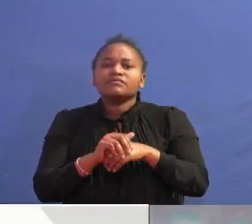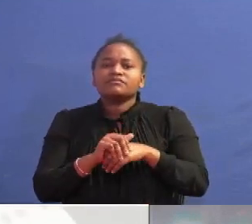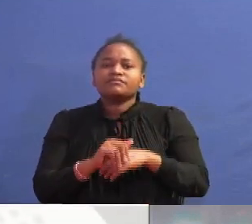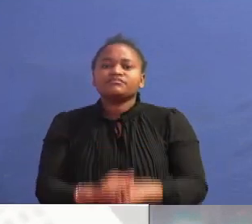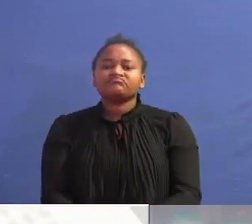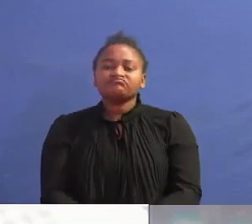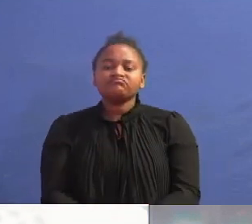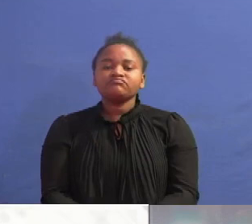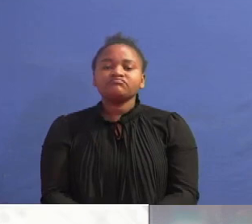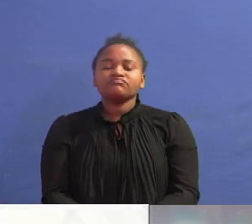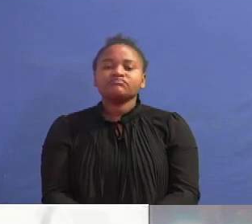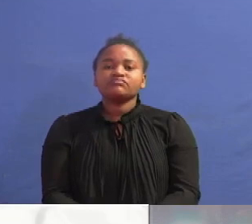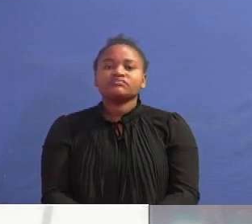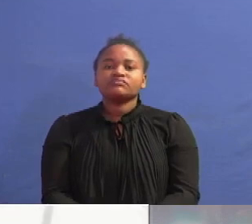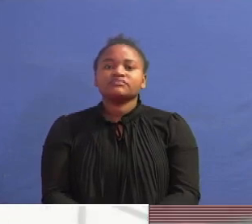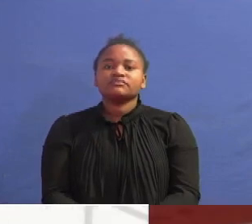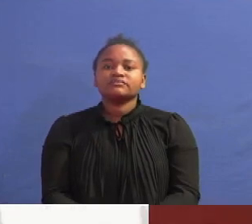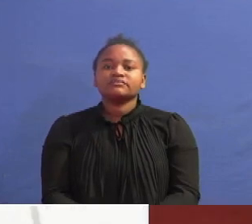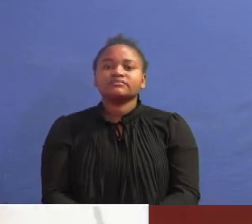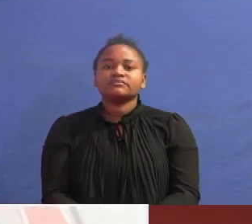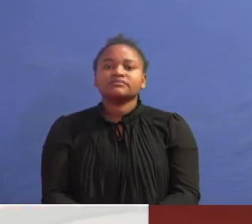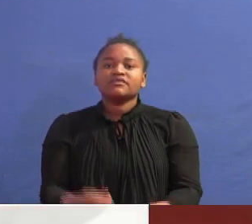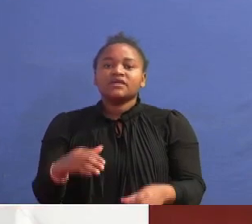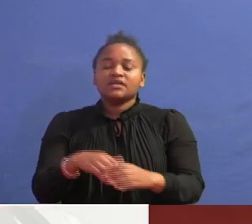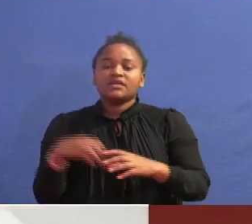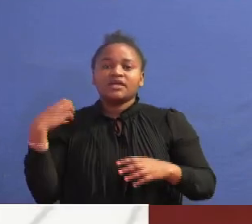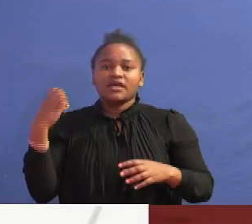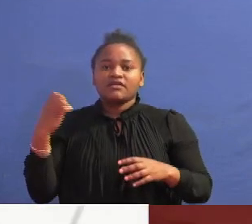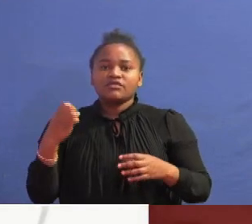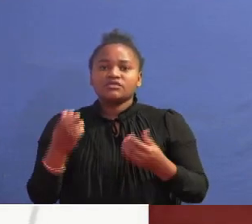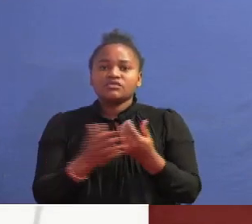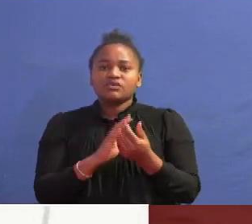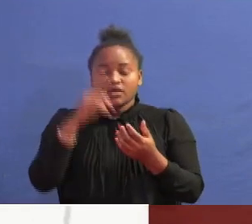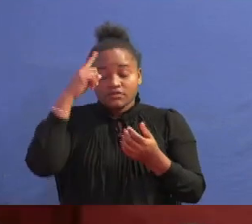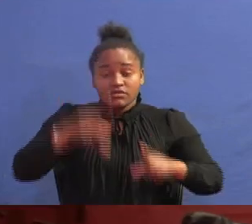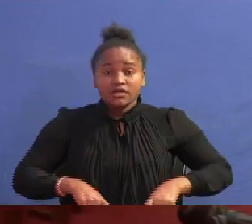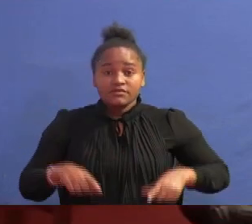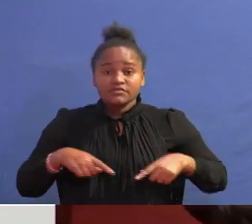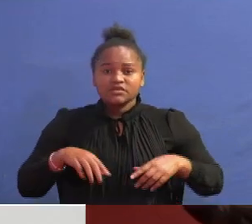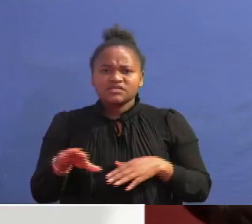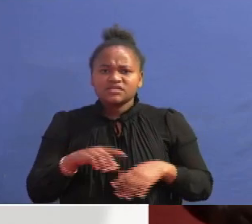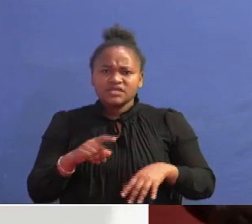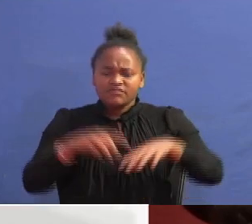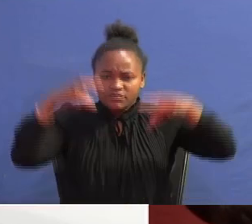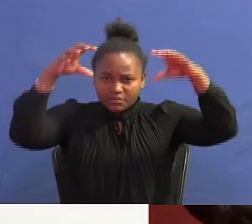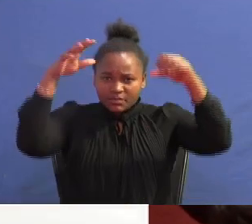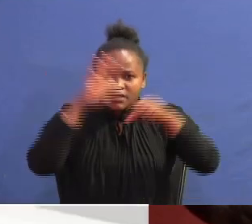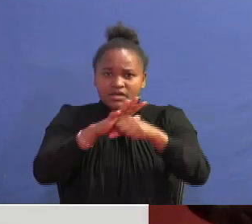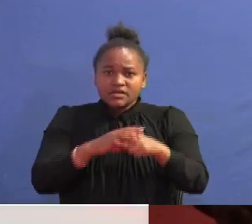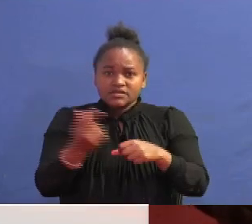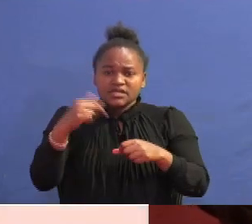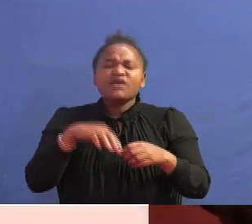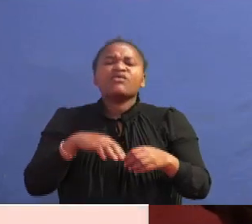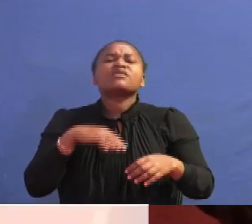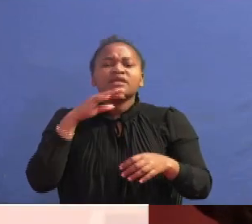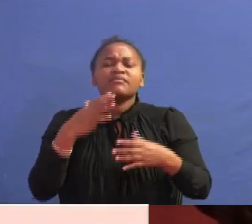that beat tonight. In an effort to secure lives this season where El Nino rains is ravaging and taking lives,